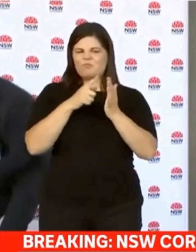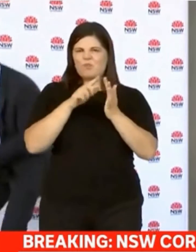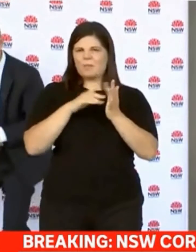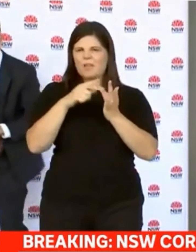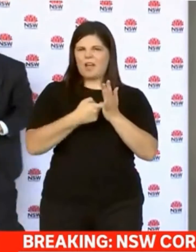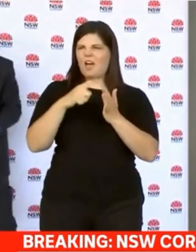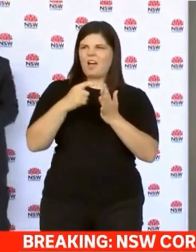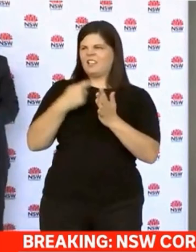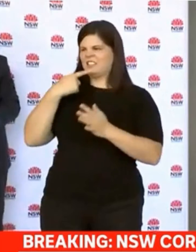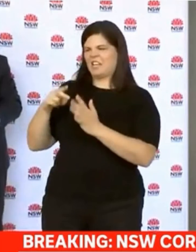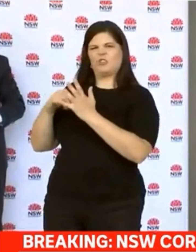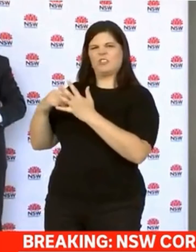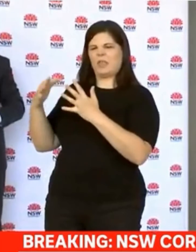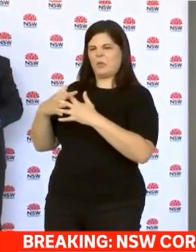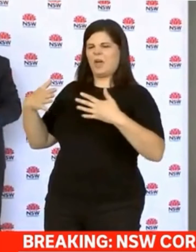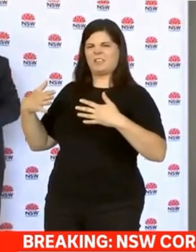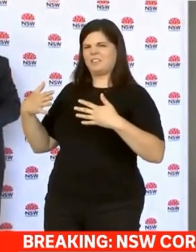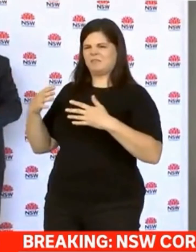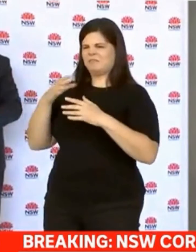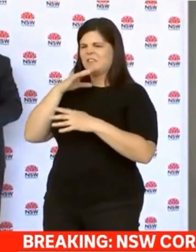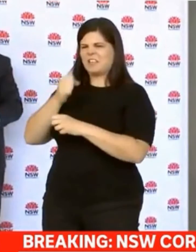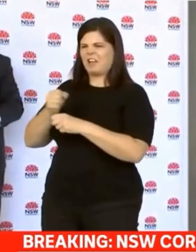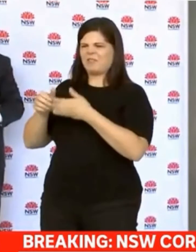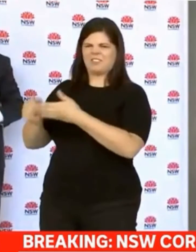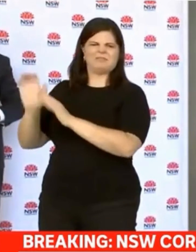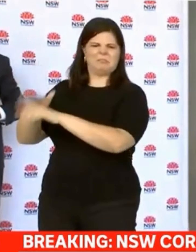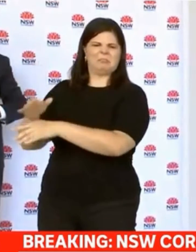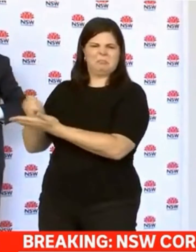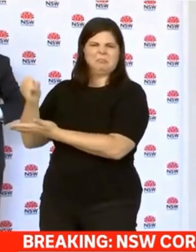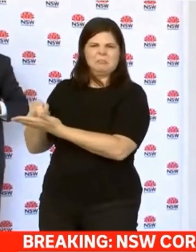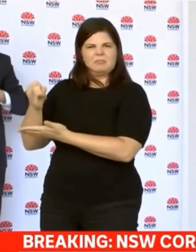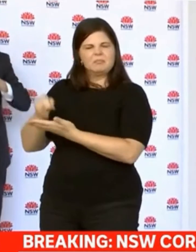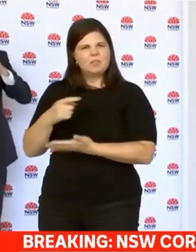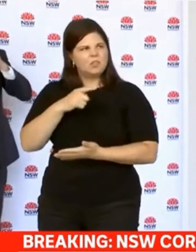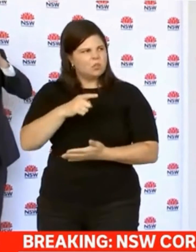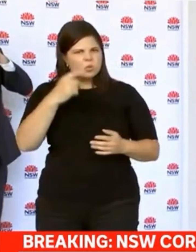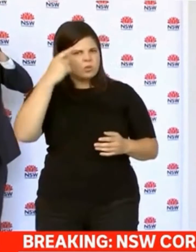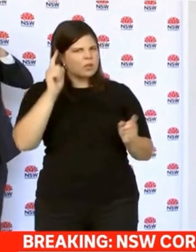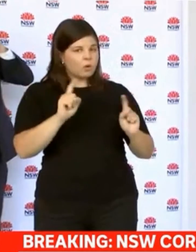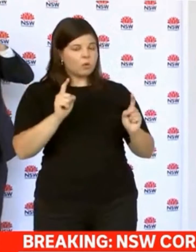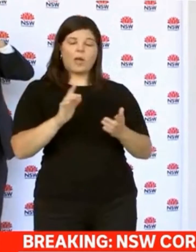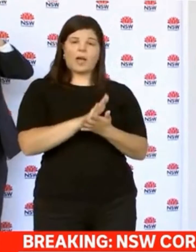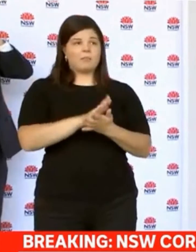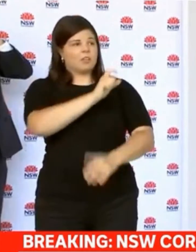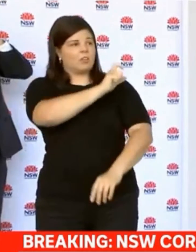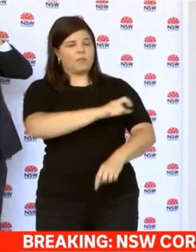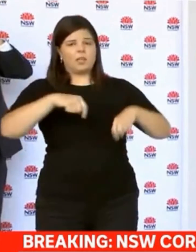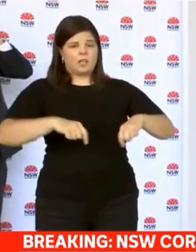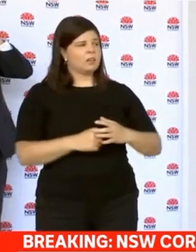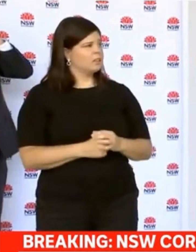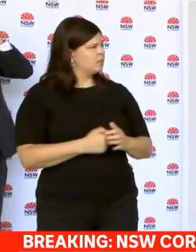Are you confident with what you and your team have put in place? I'm extremely confident. I think we have the best